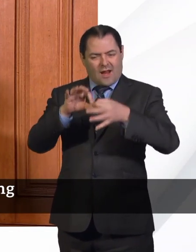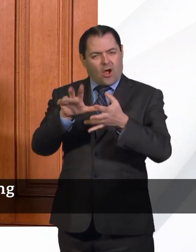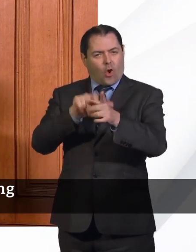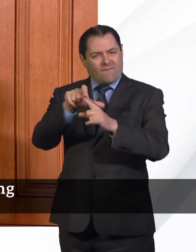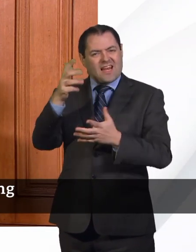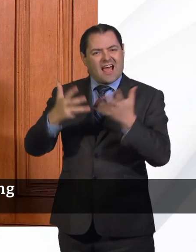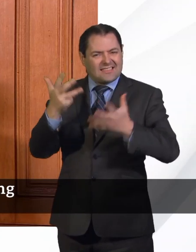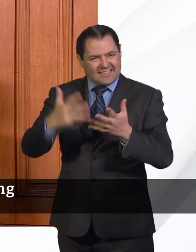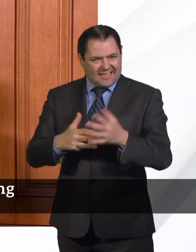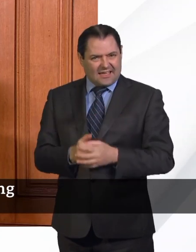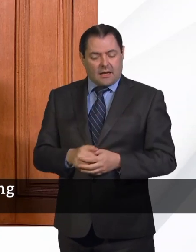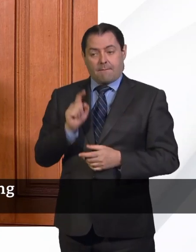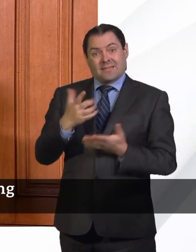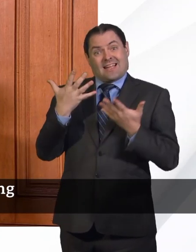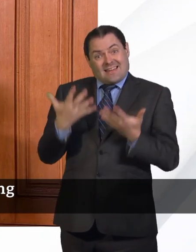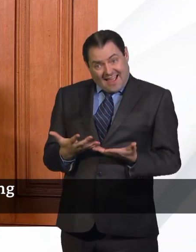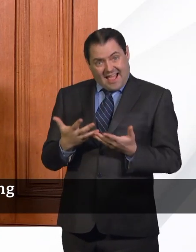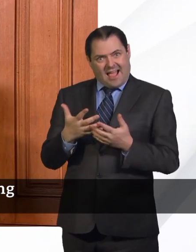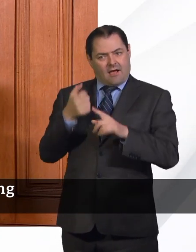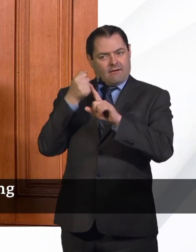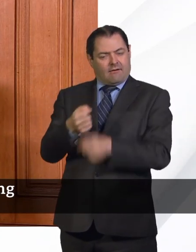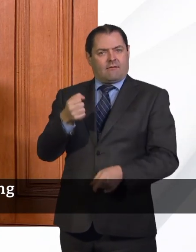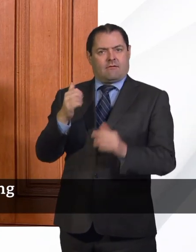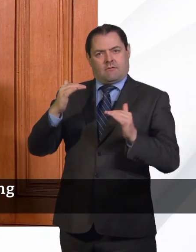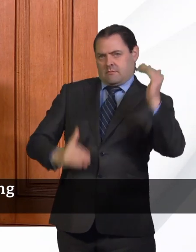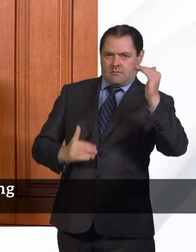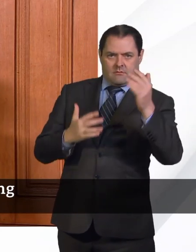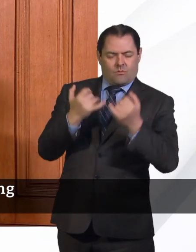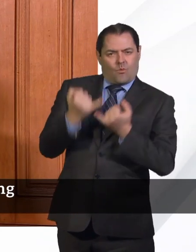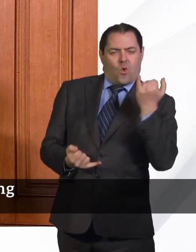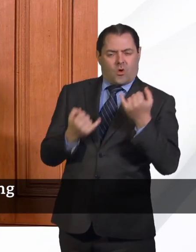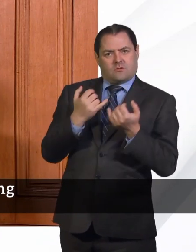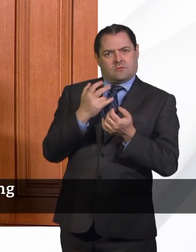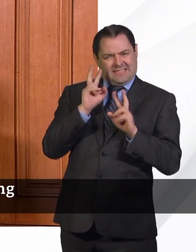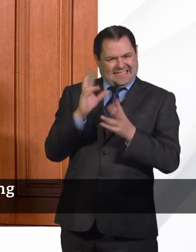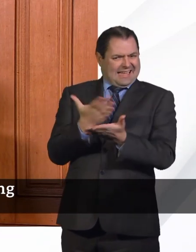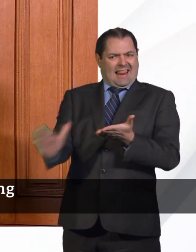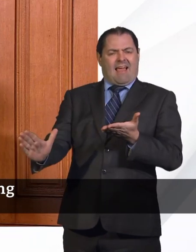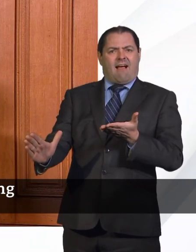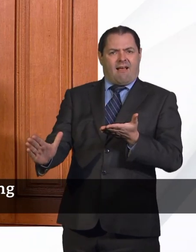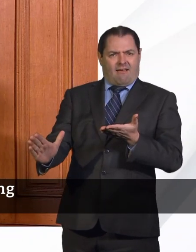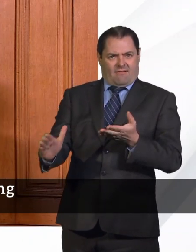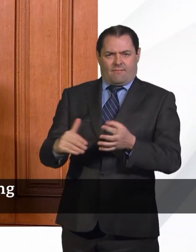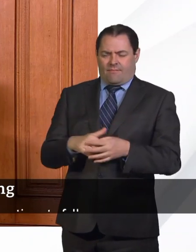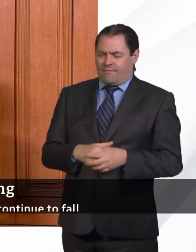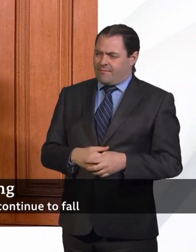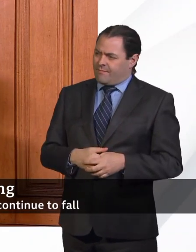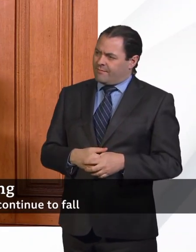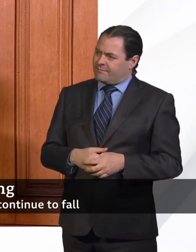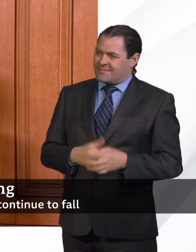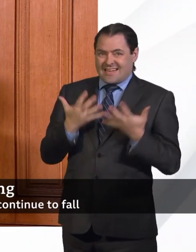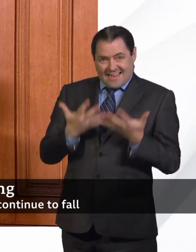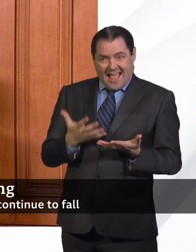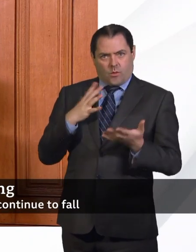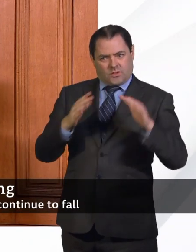has done is to emphasise the existing health inequalities in the country. And it shows us, again, that we need to address those